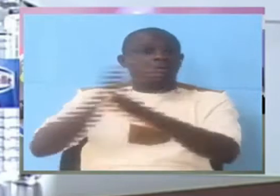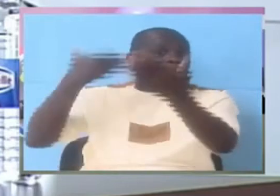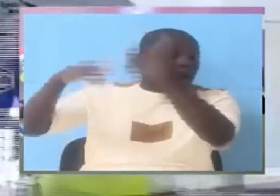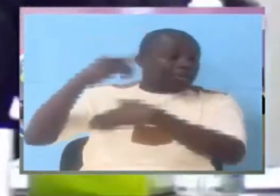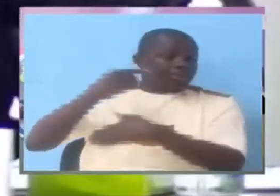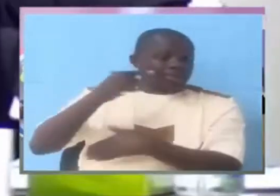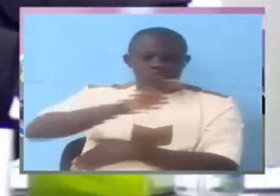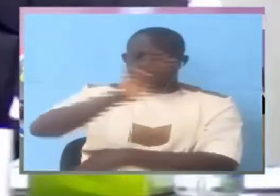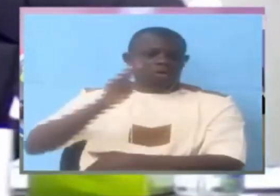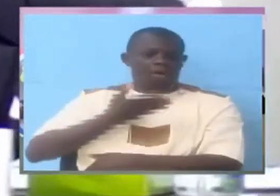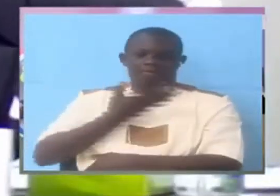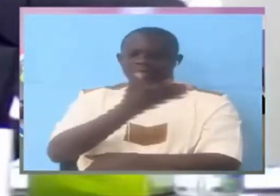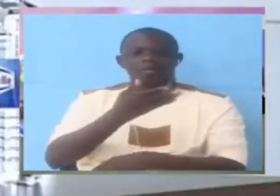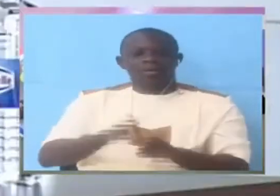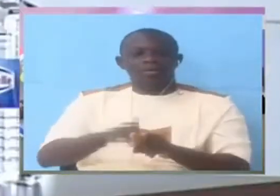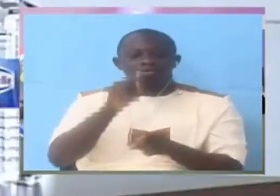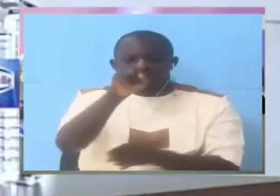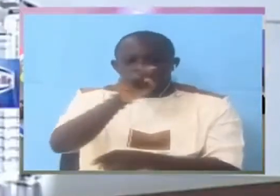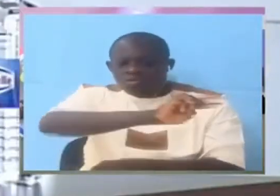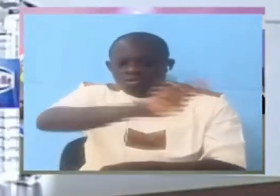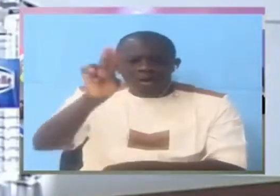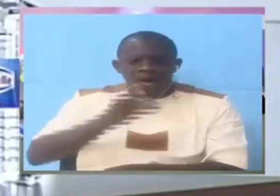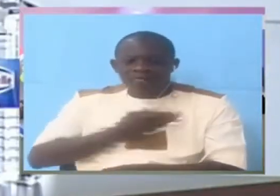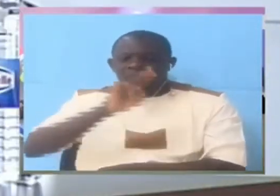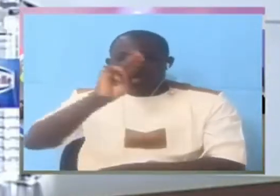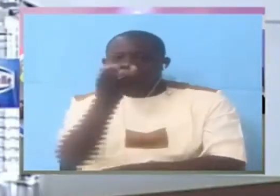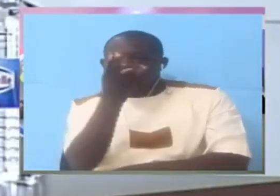You don't have human resources? Those days no.